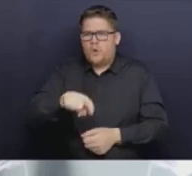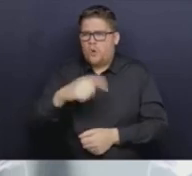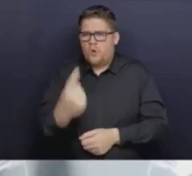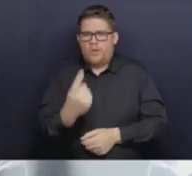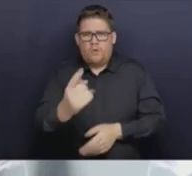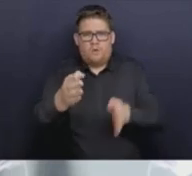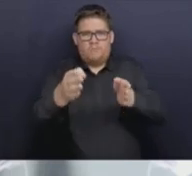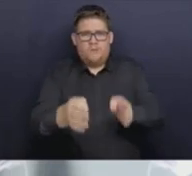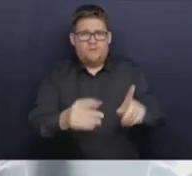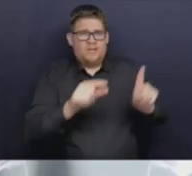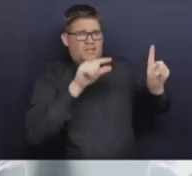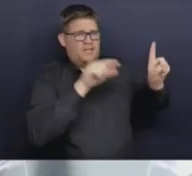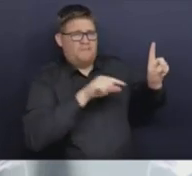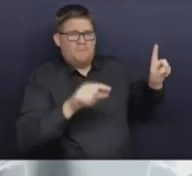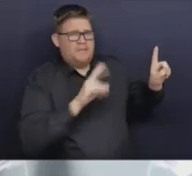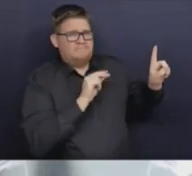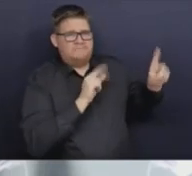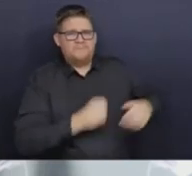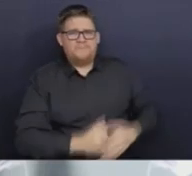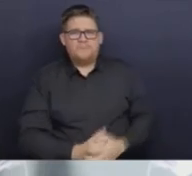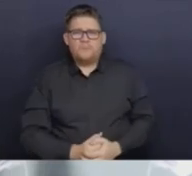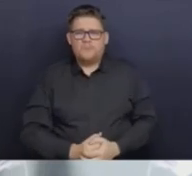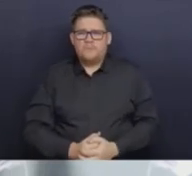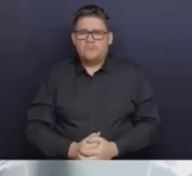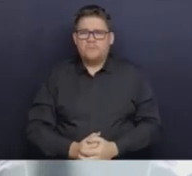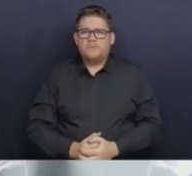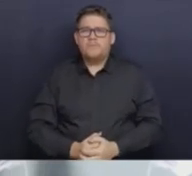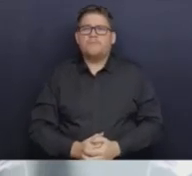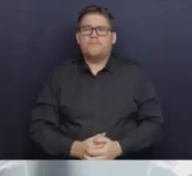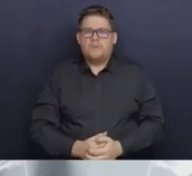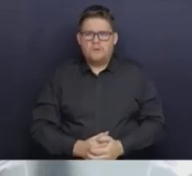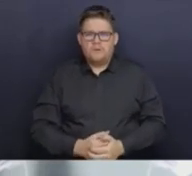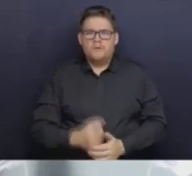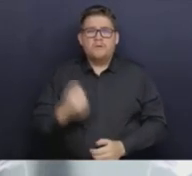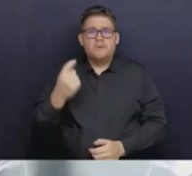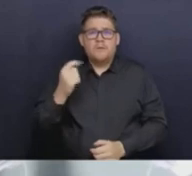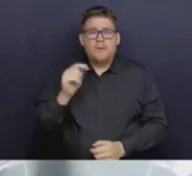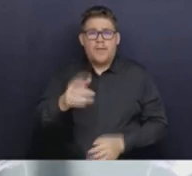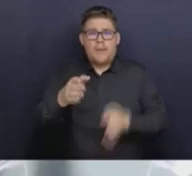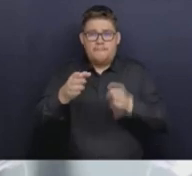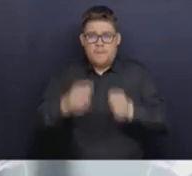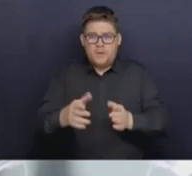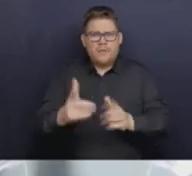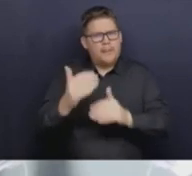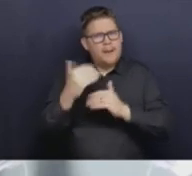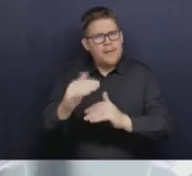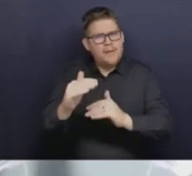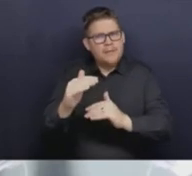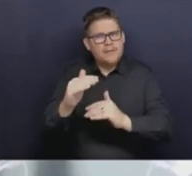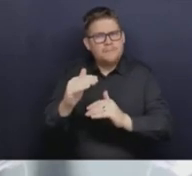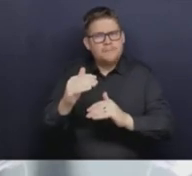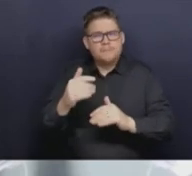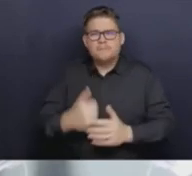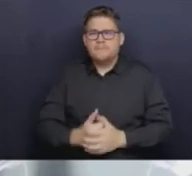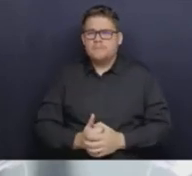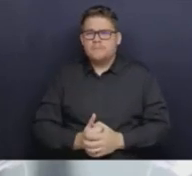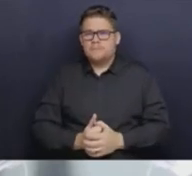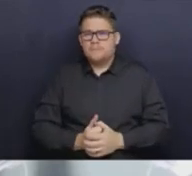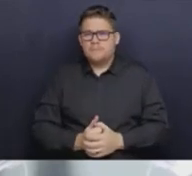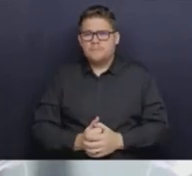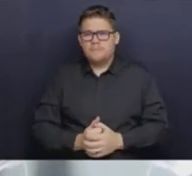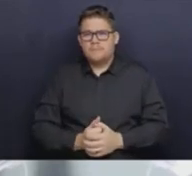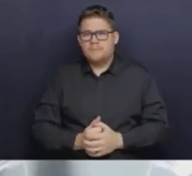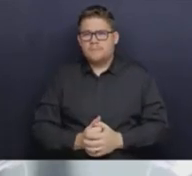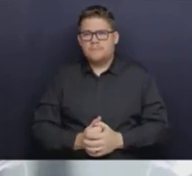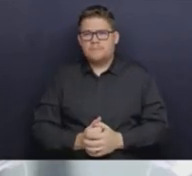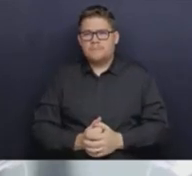restraints on how that information can be used. Let me be very clear. This is no different than the circumstance in the present